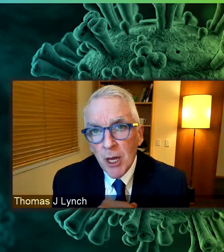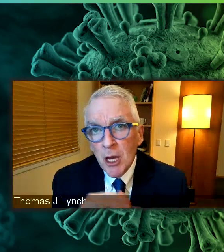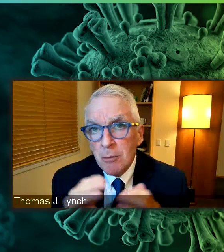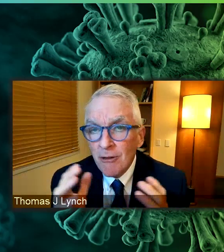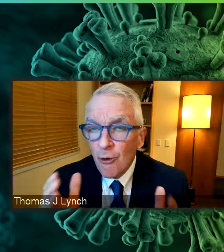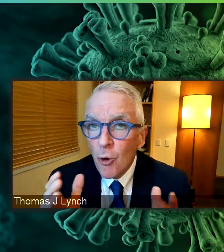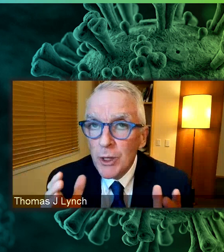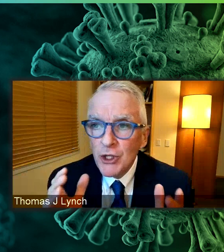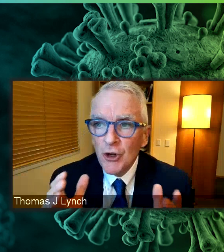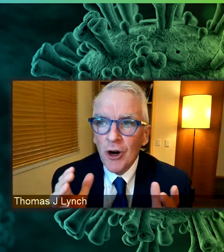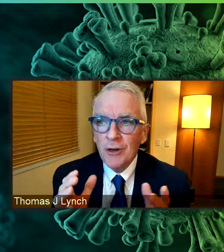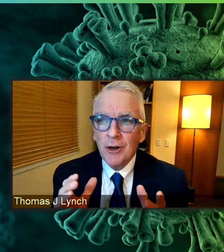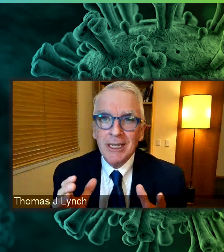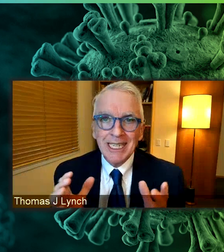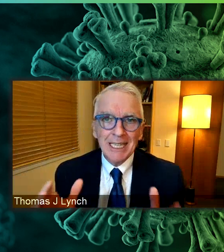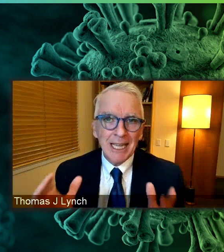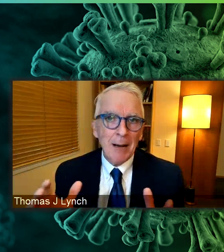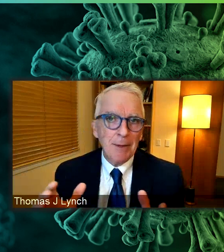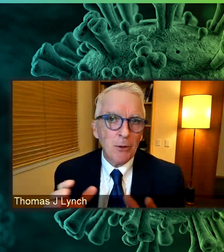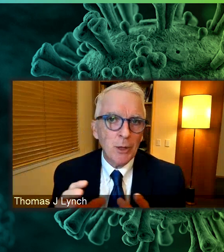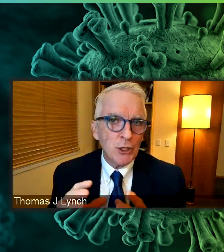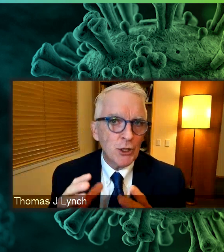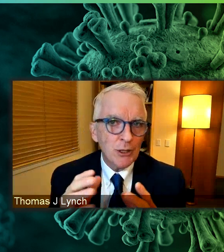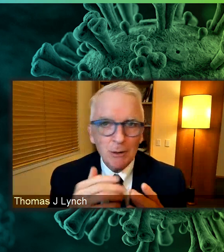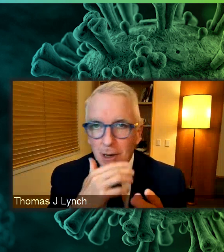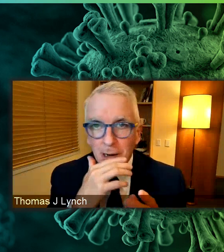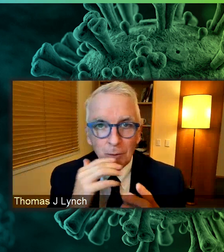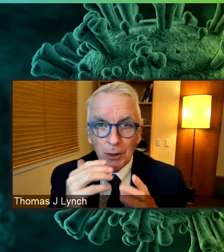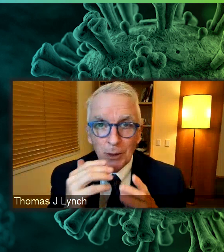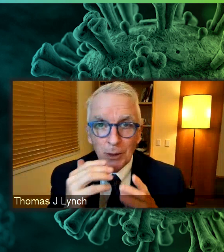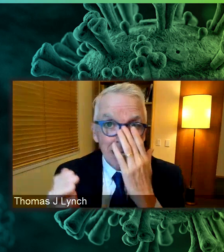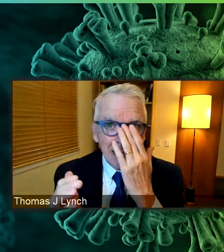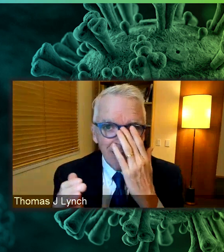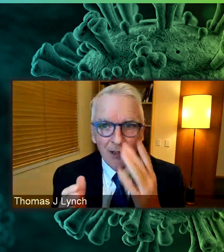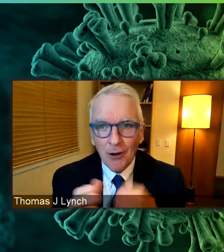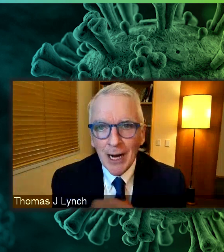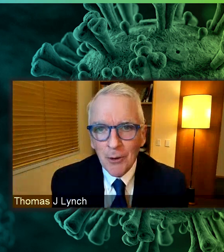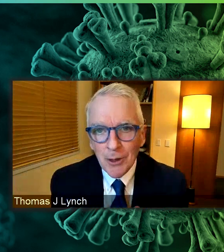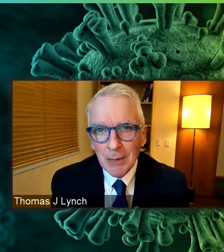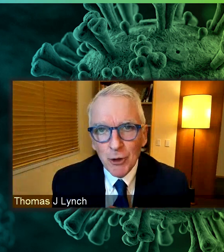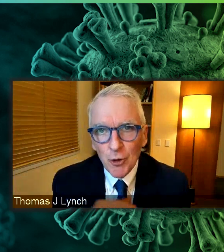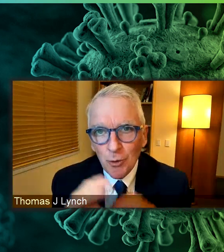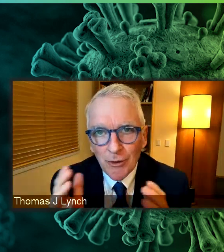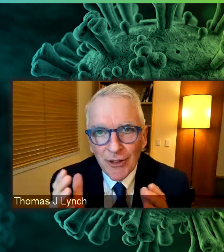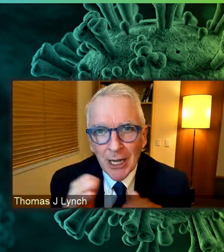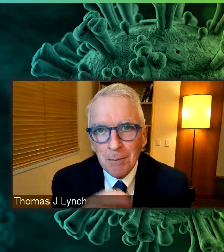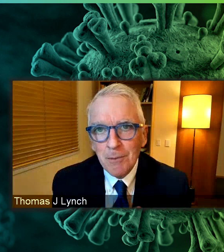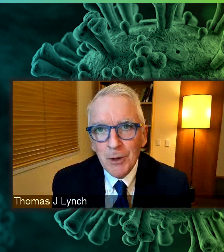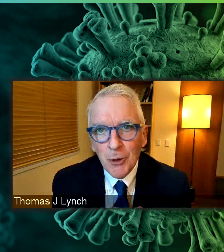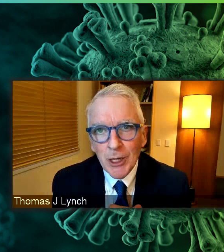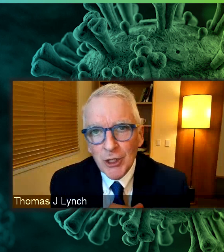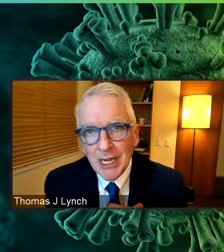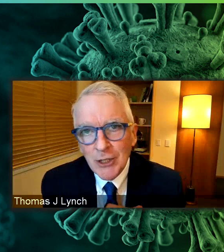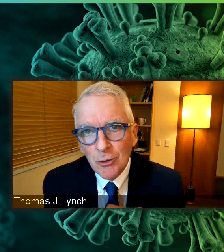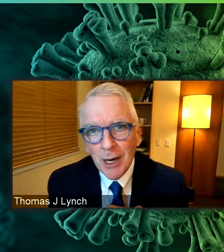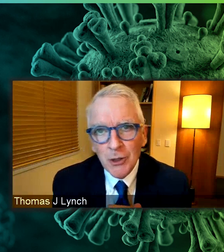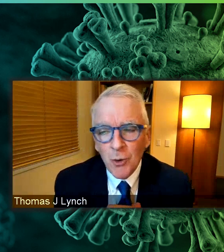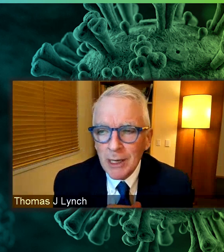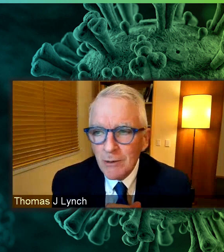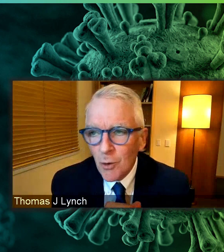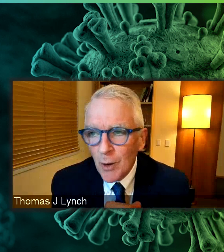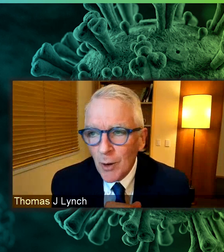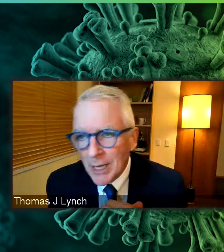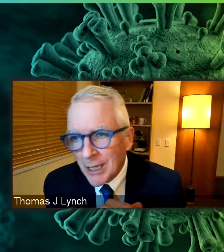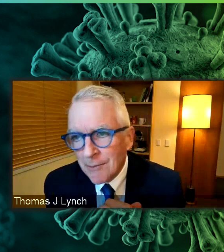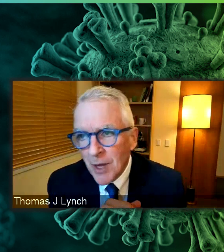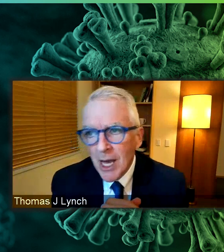us. Before we start on today's topic, which will easily fill our hour, and I'm sure we'll fill up the question and answer box